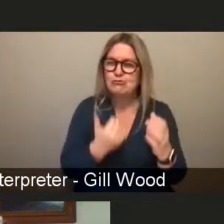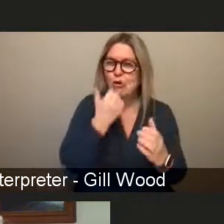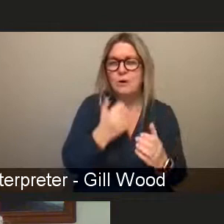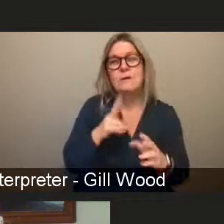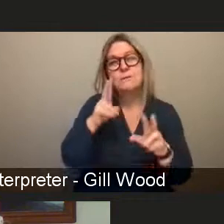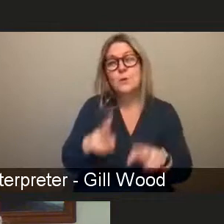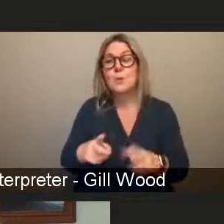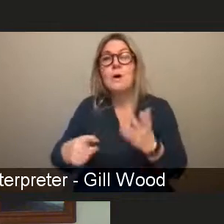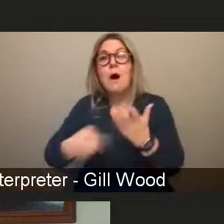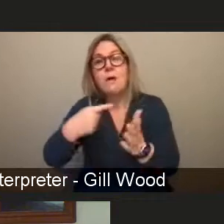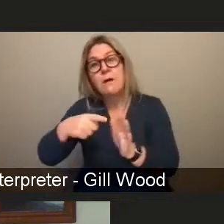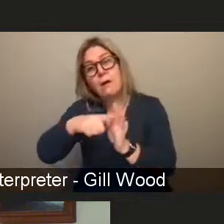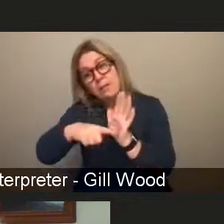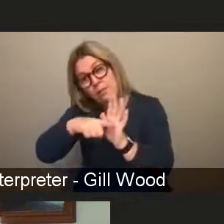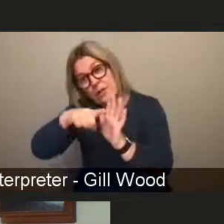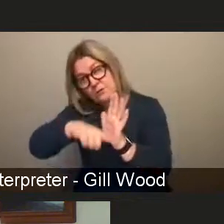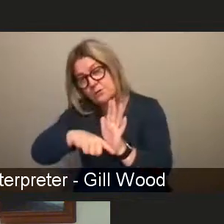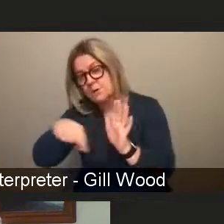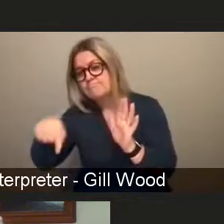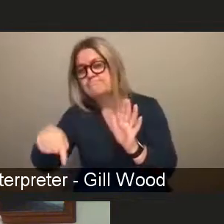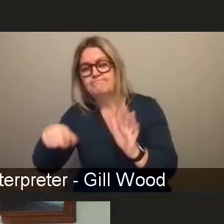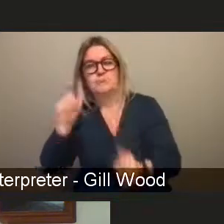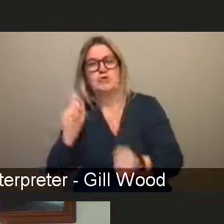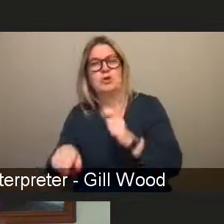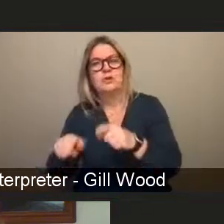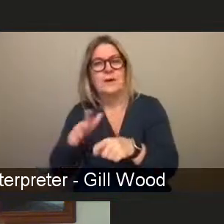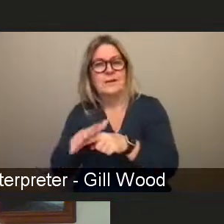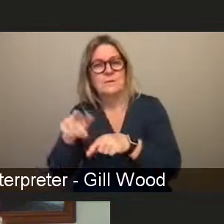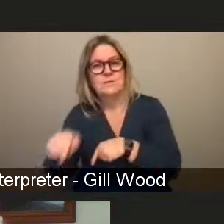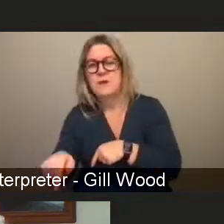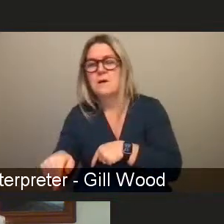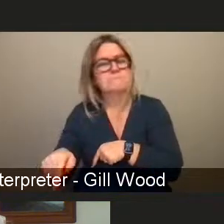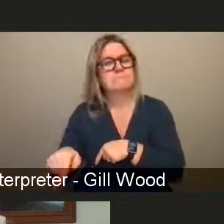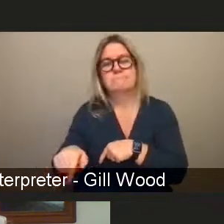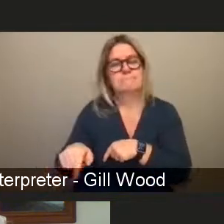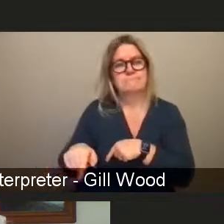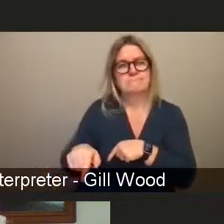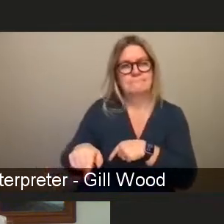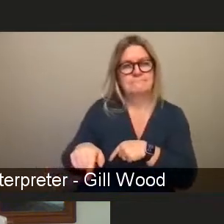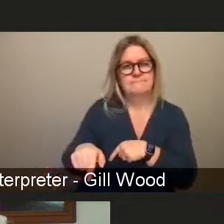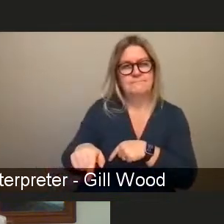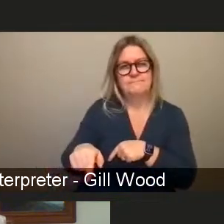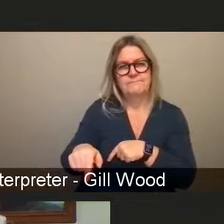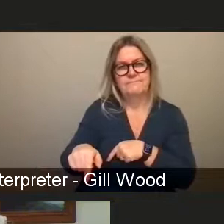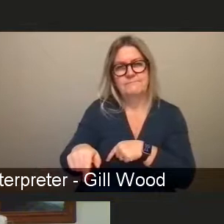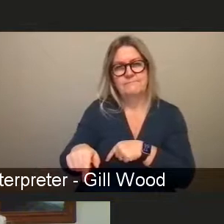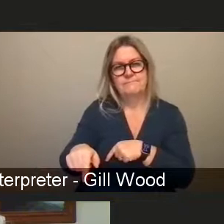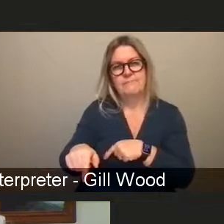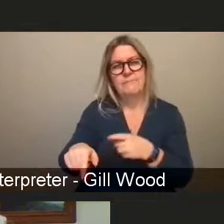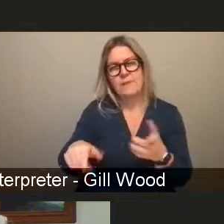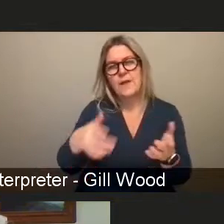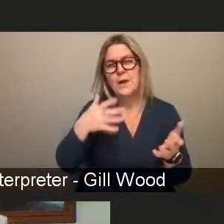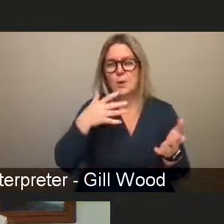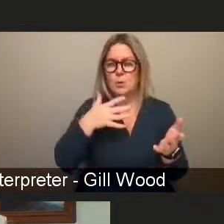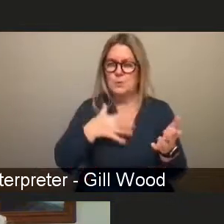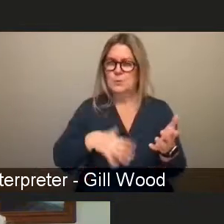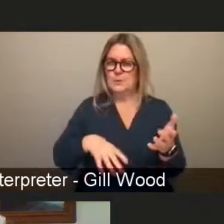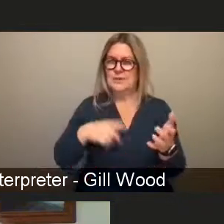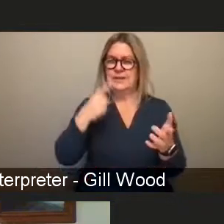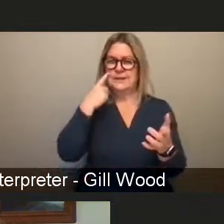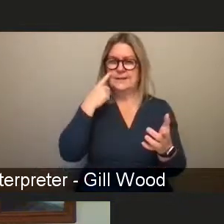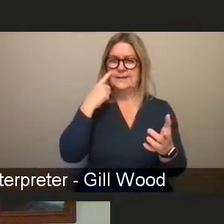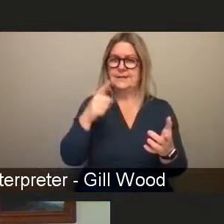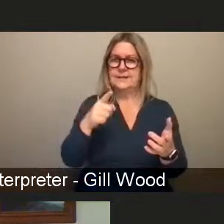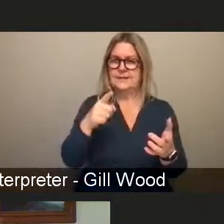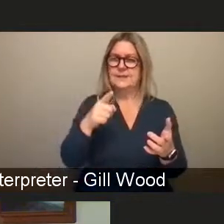isn't going to do that what we need to do is change ports so that they they see misogyny when it's operating